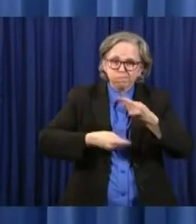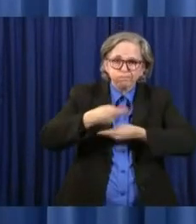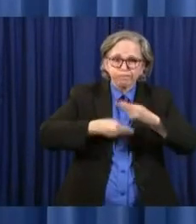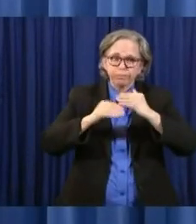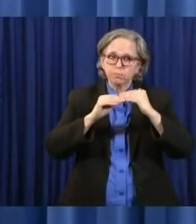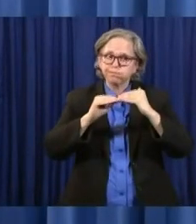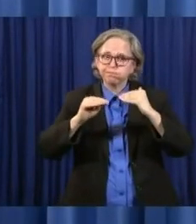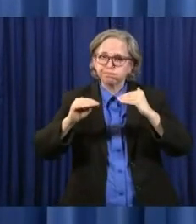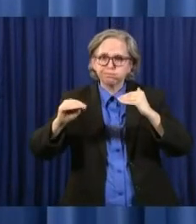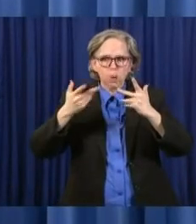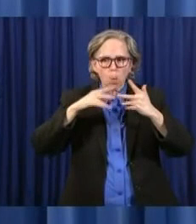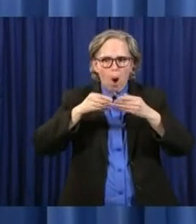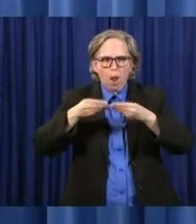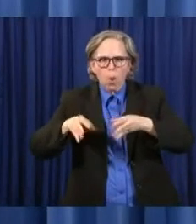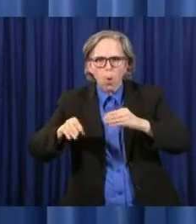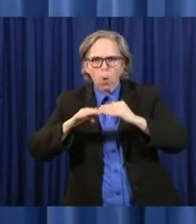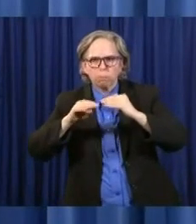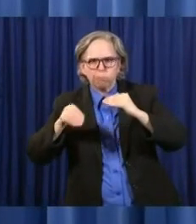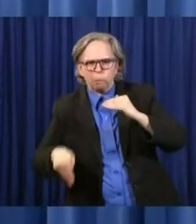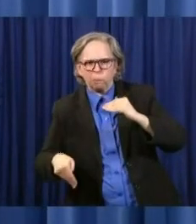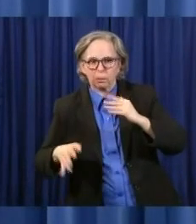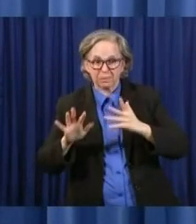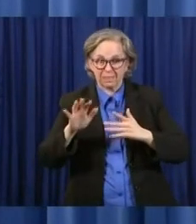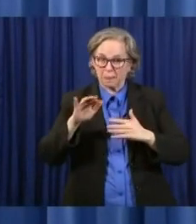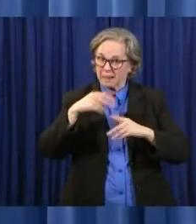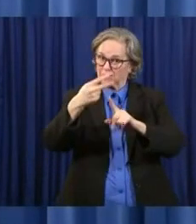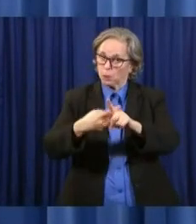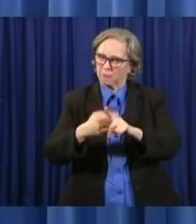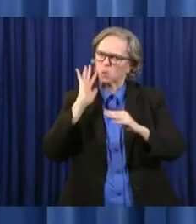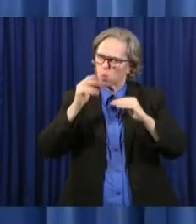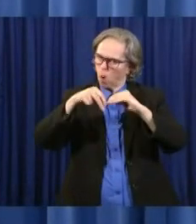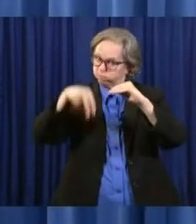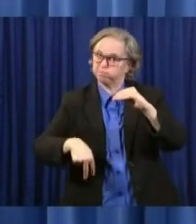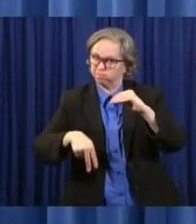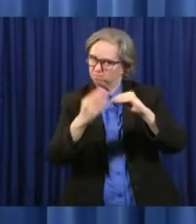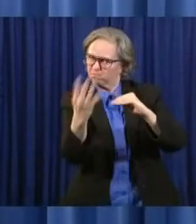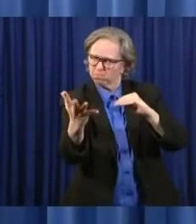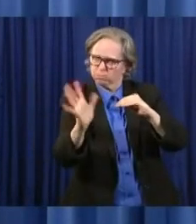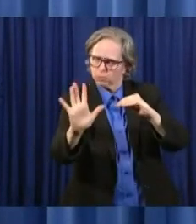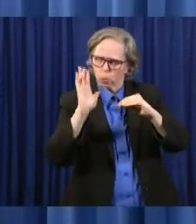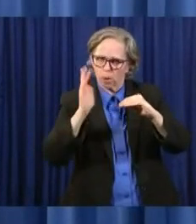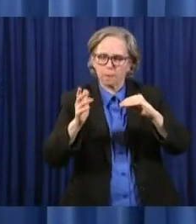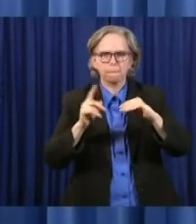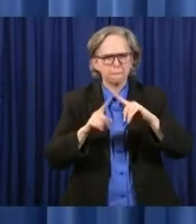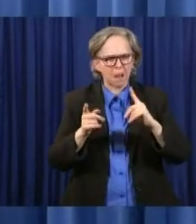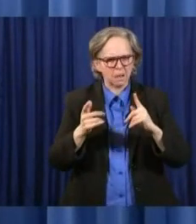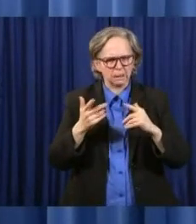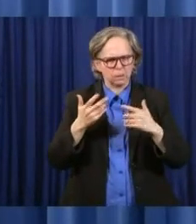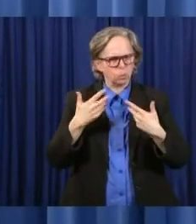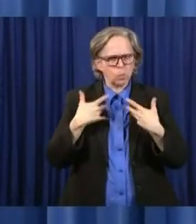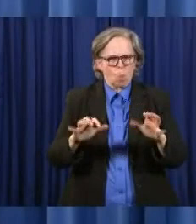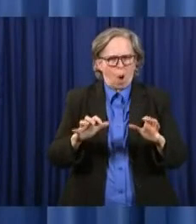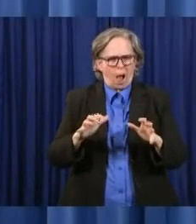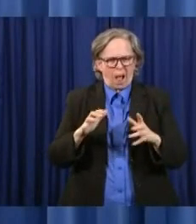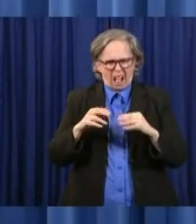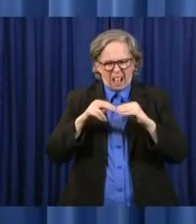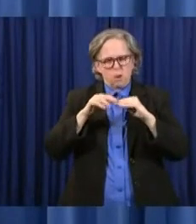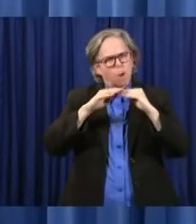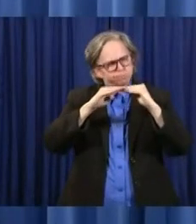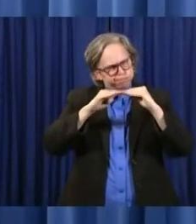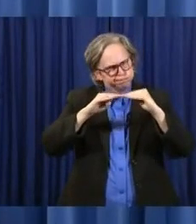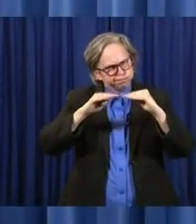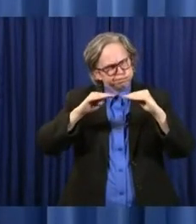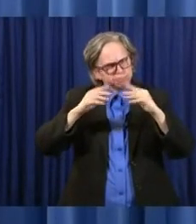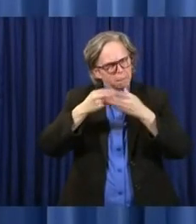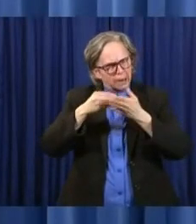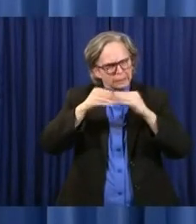the next two months are going to be a dip, but you try to avoid kind of the roller coaster and trying to even things